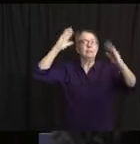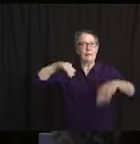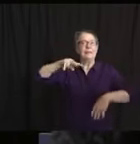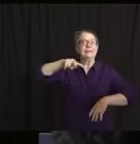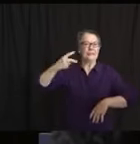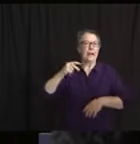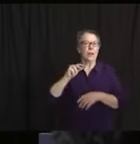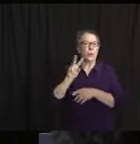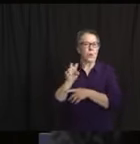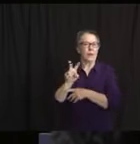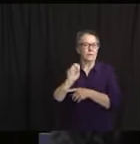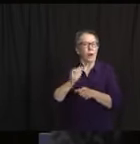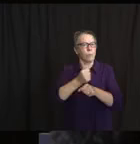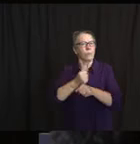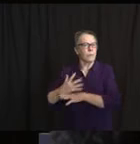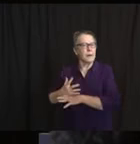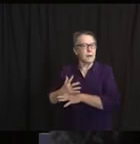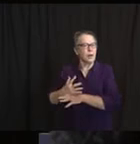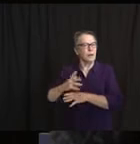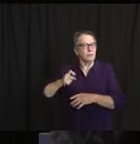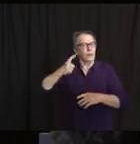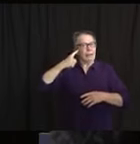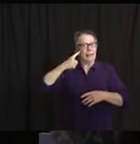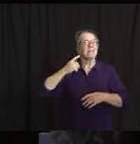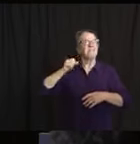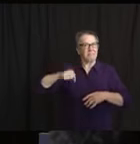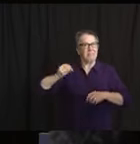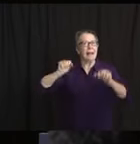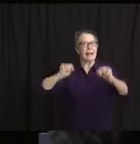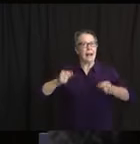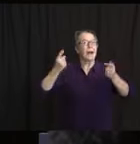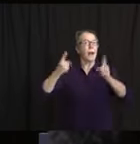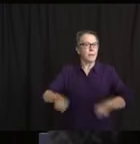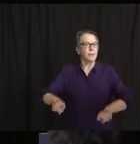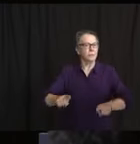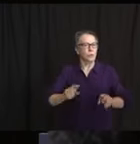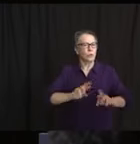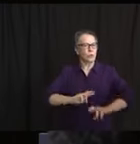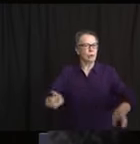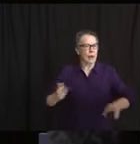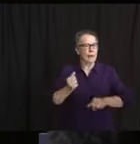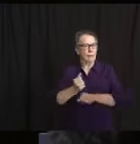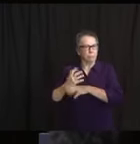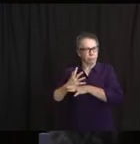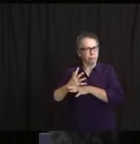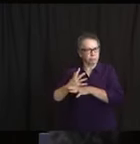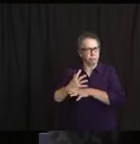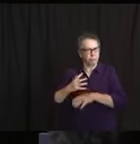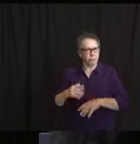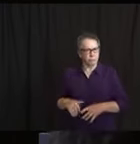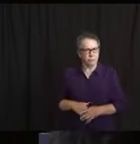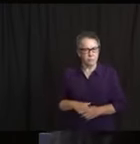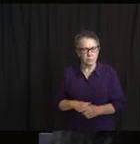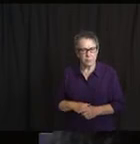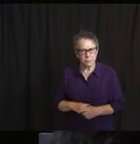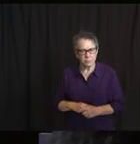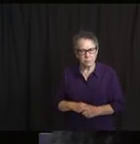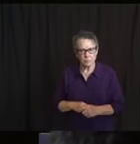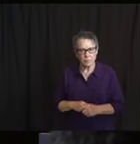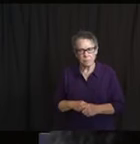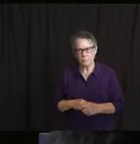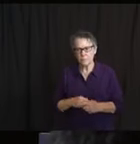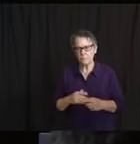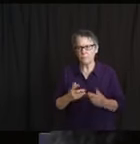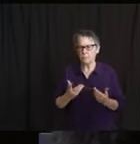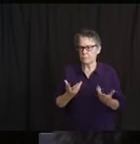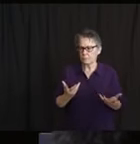what that's going to look like. But that's why, you know, we're in the process of thinking through, you know, after we have an opportunity to breathe, to take a look